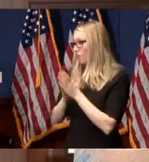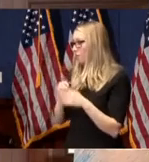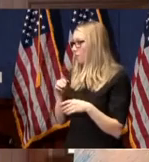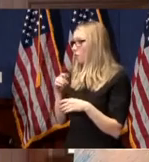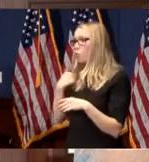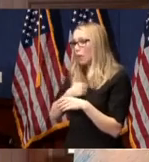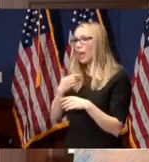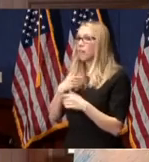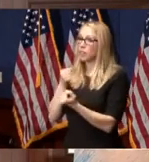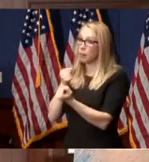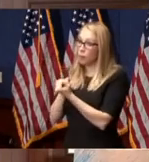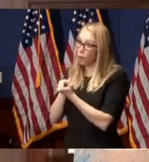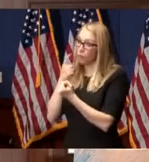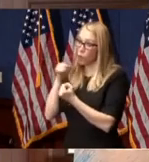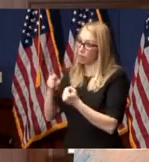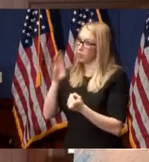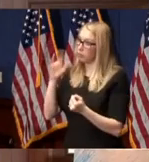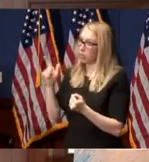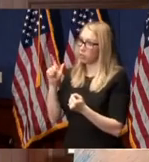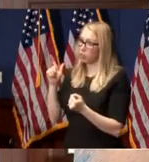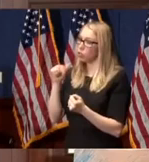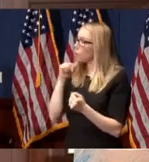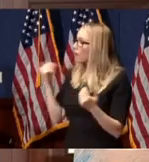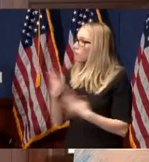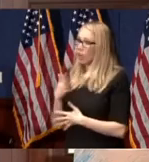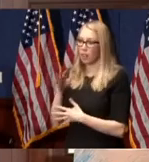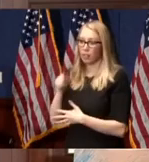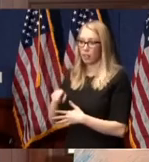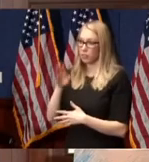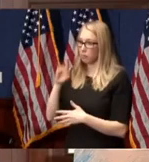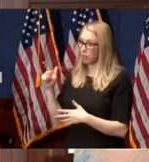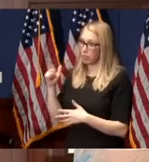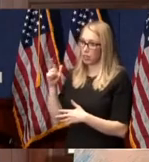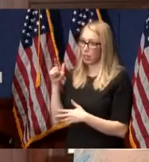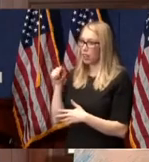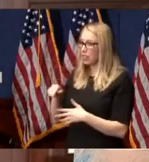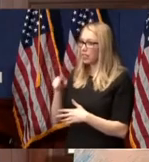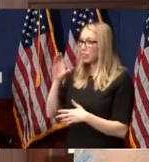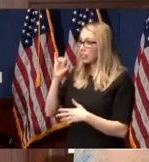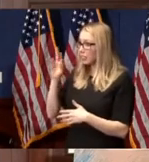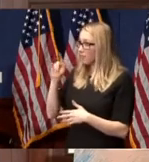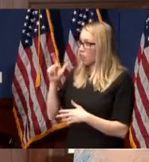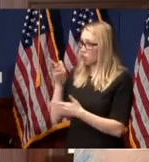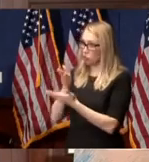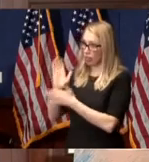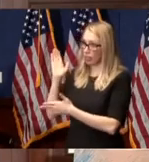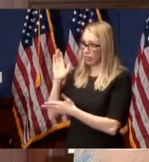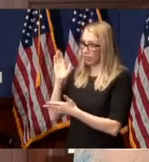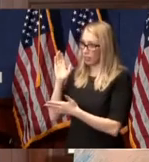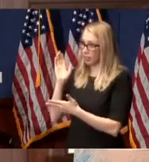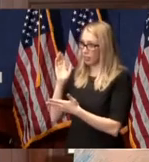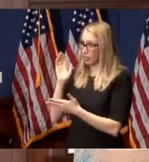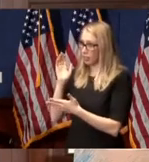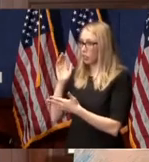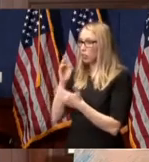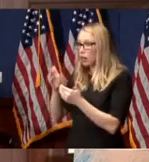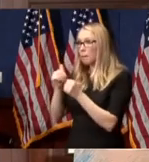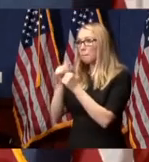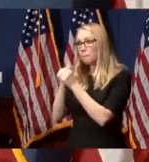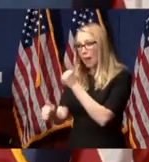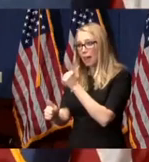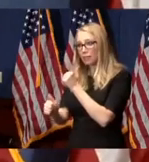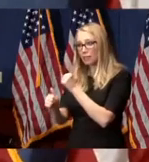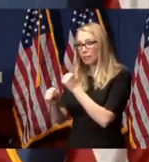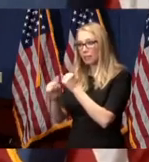There is support for this bill. Don't be afraid of this bill. This is civil rights. I am